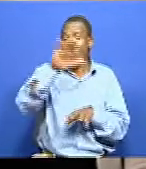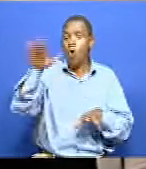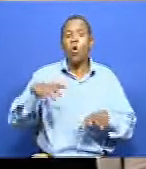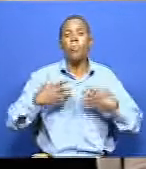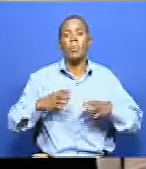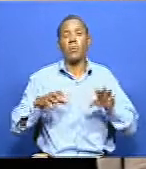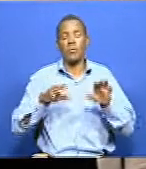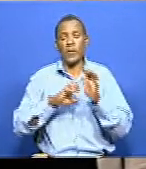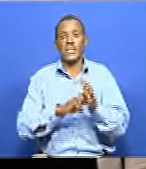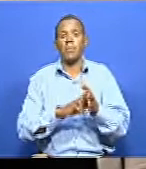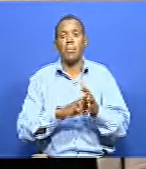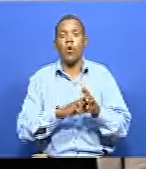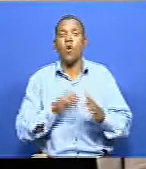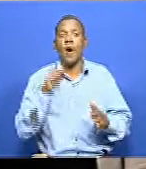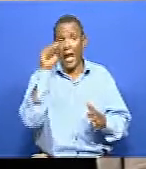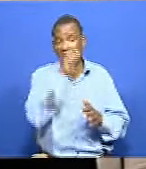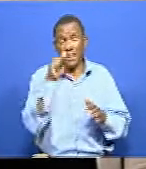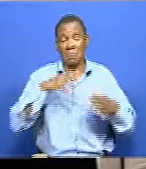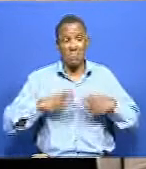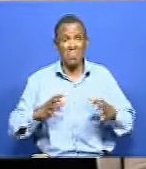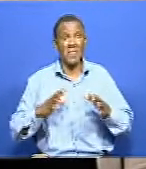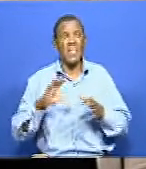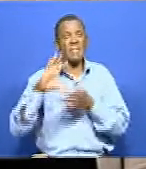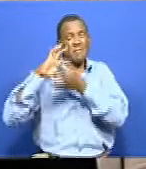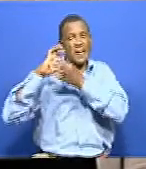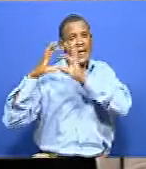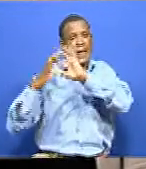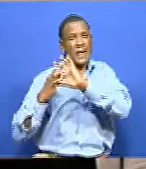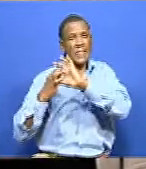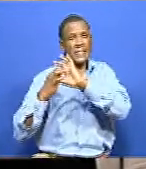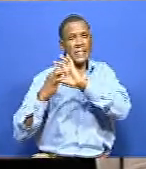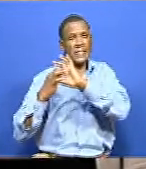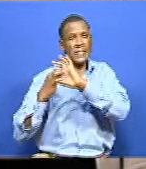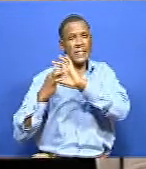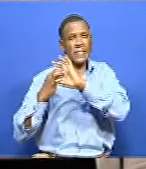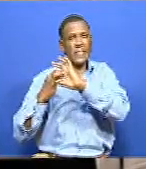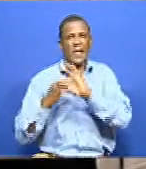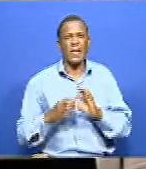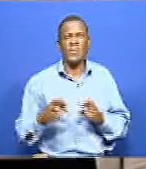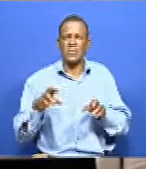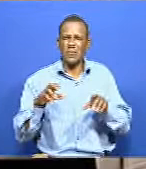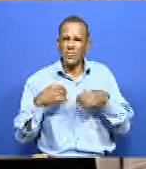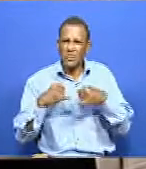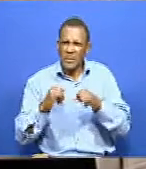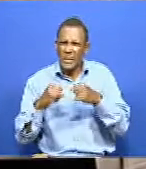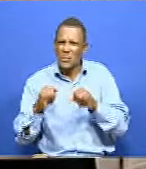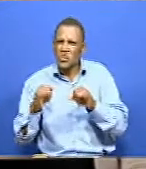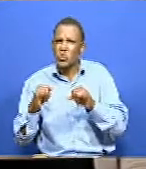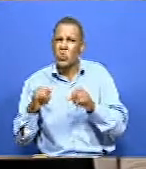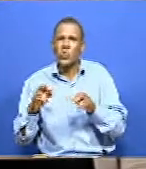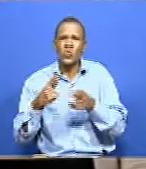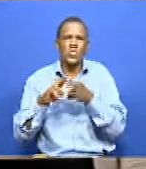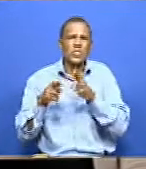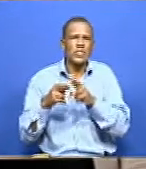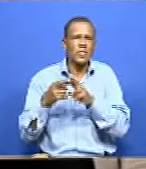people, we are very cultural, yeah? And you find we tend to associate, you know, forms of disability with some